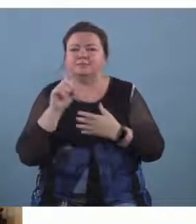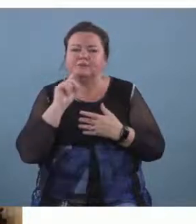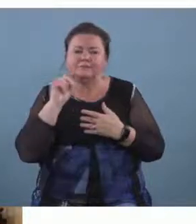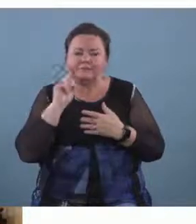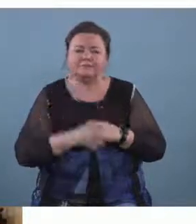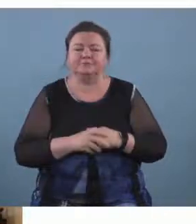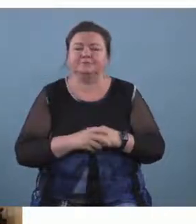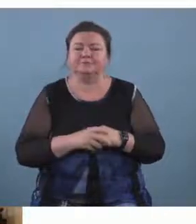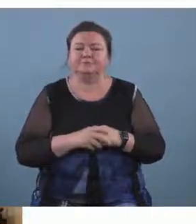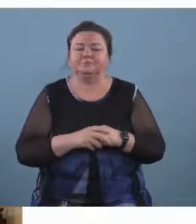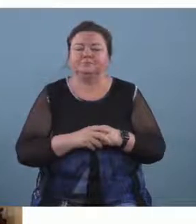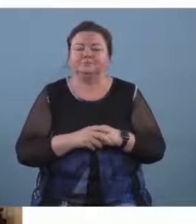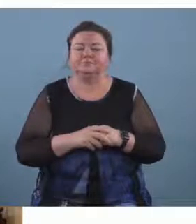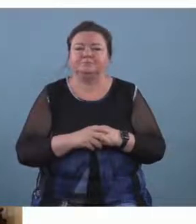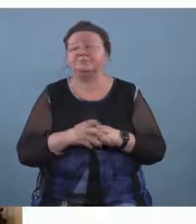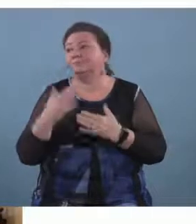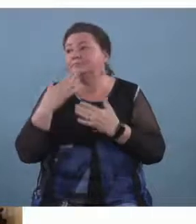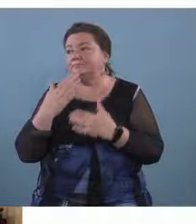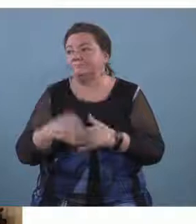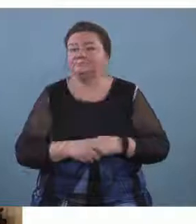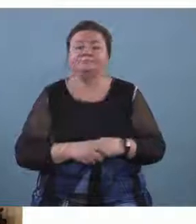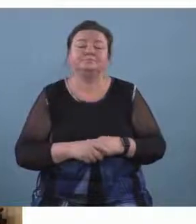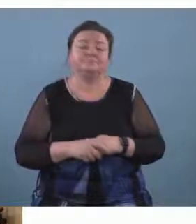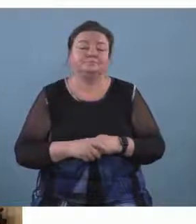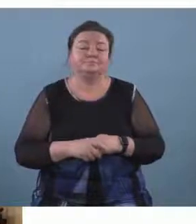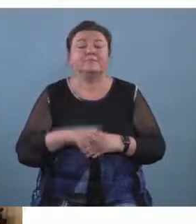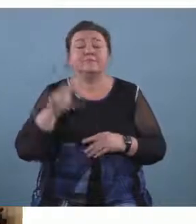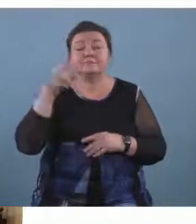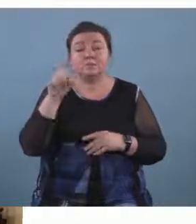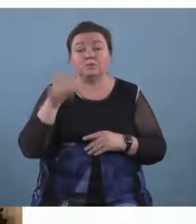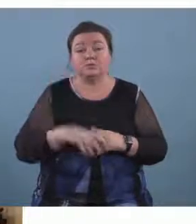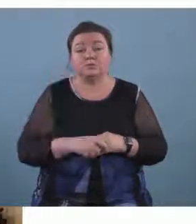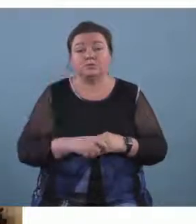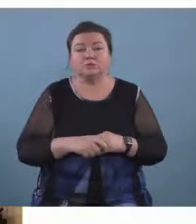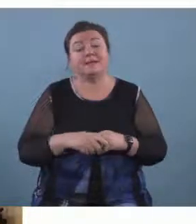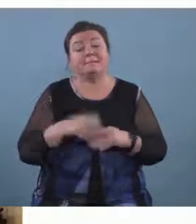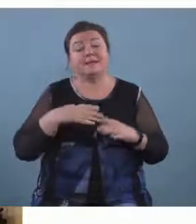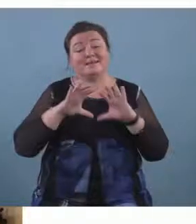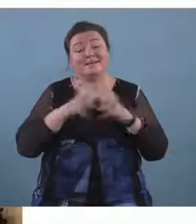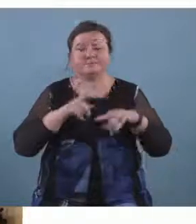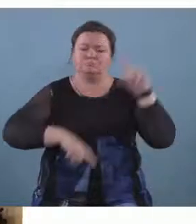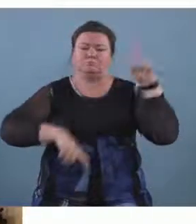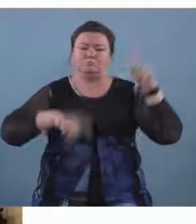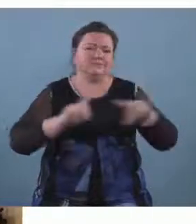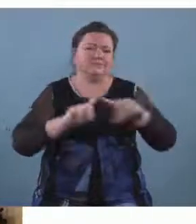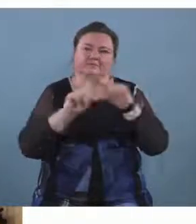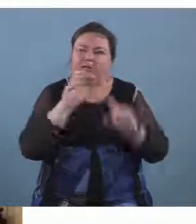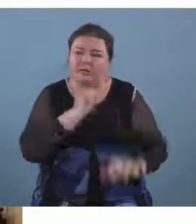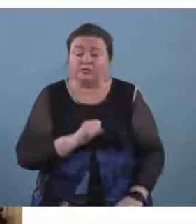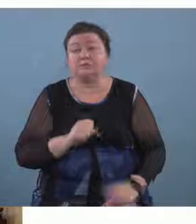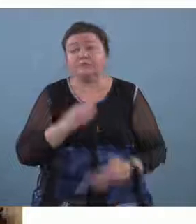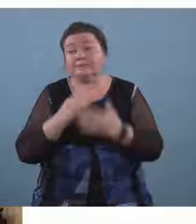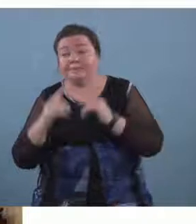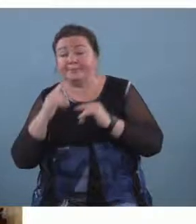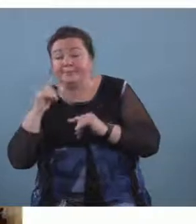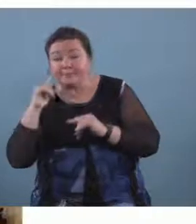um you thank our second question is i have a multi-aged class that range for deaf to hard of hearing